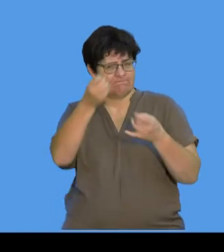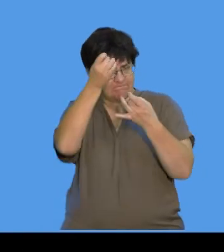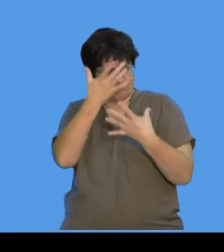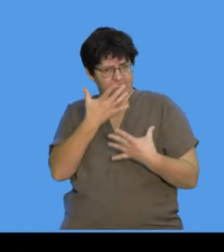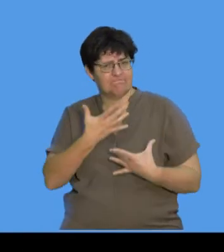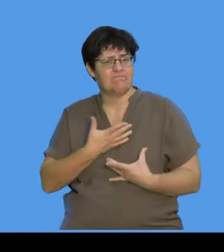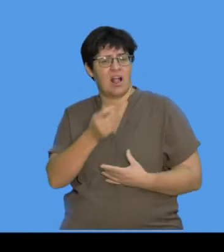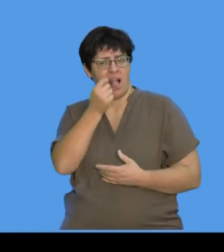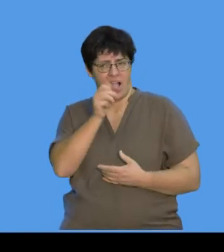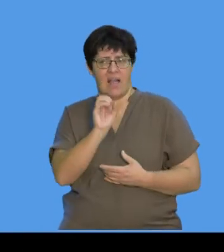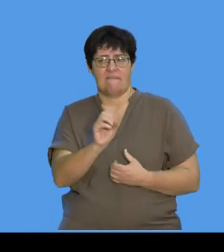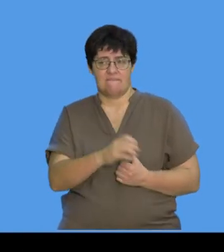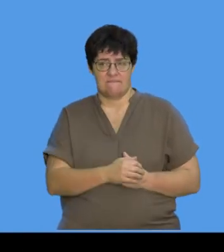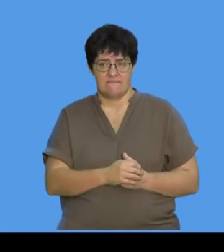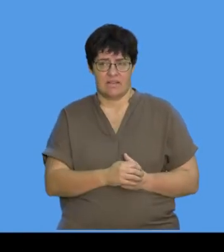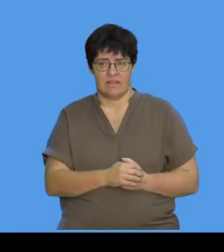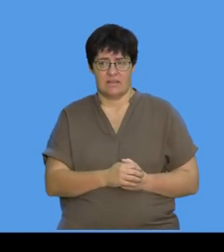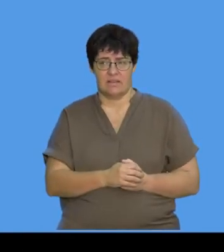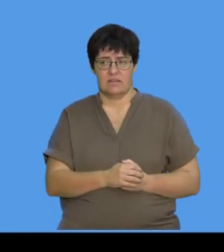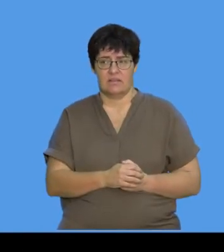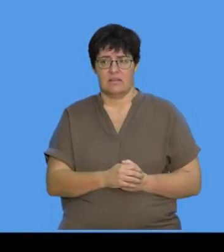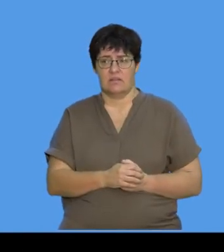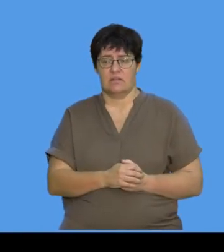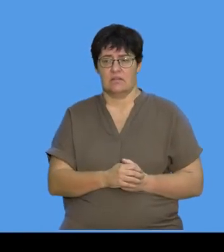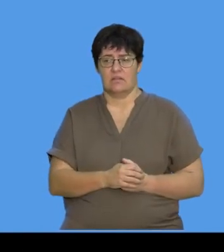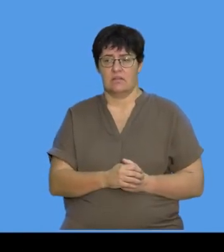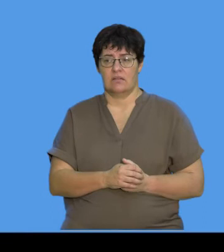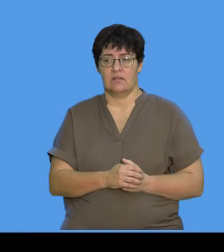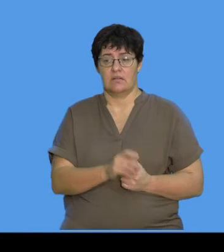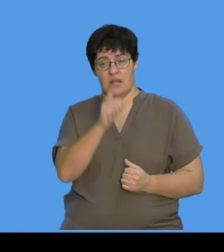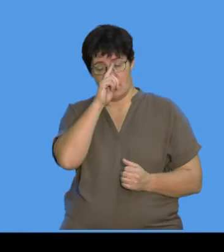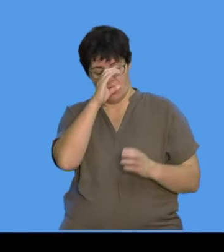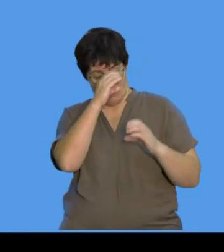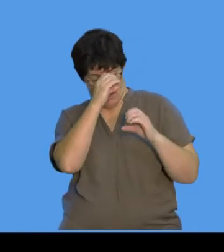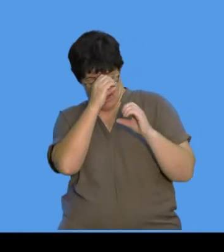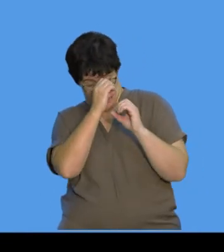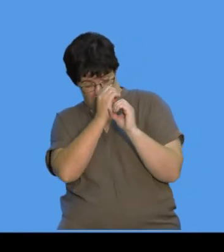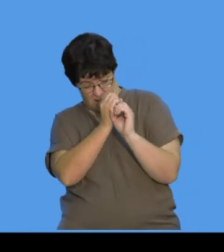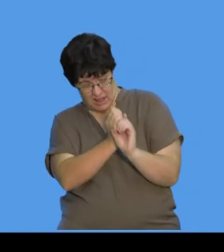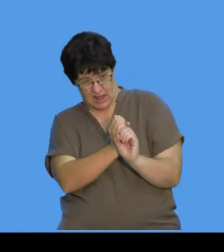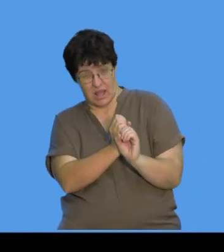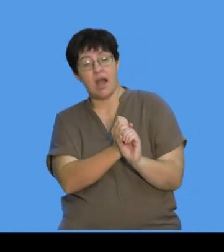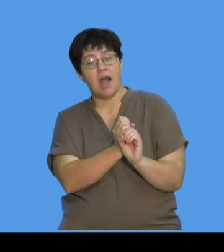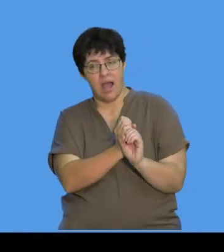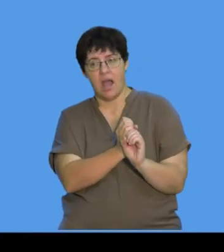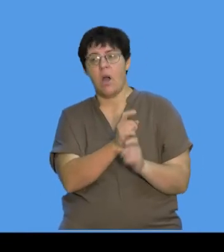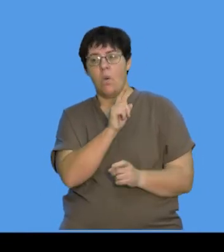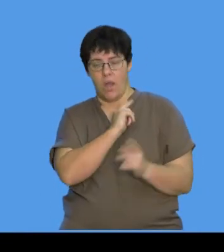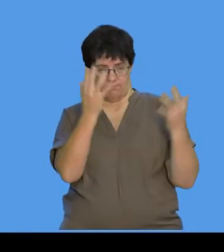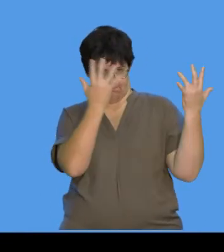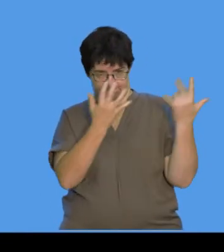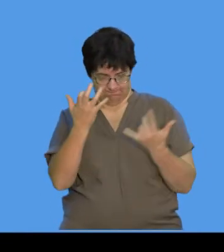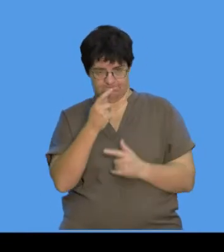information, all right, there, over there, that you are going to need to maybe do some kind of